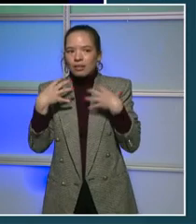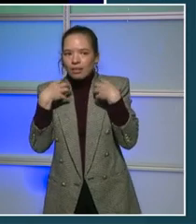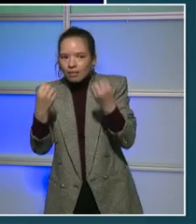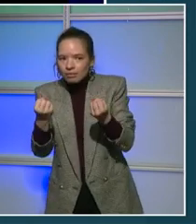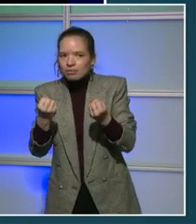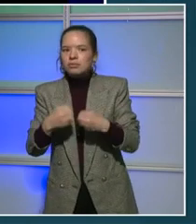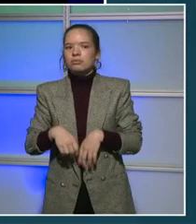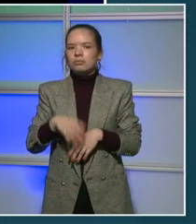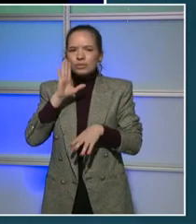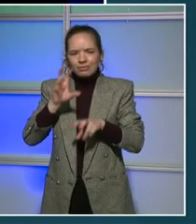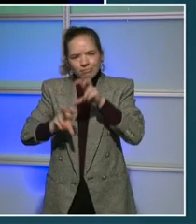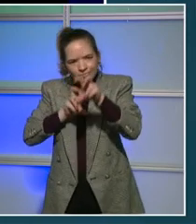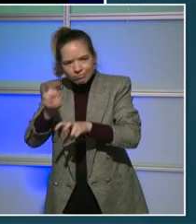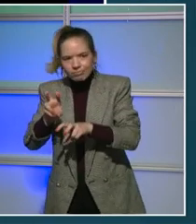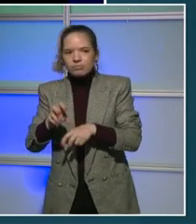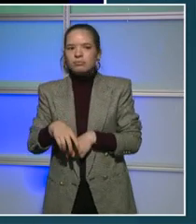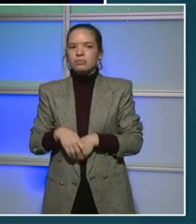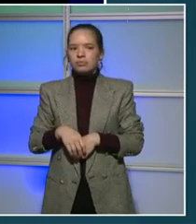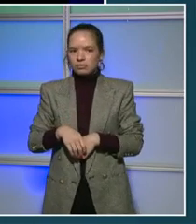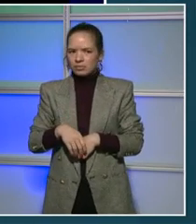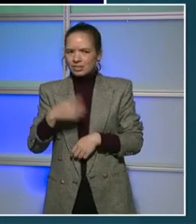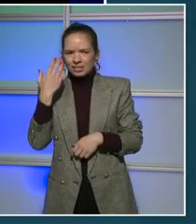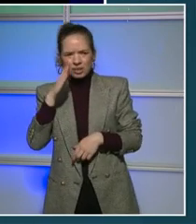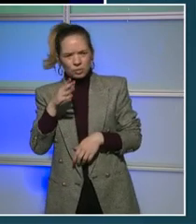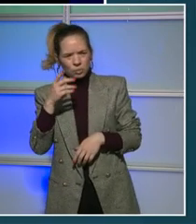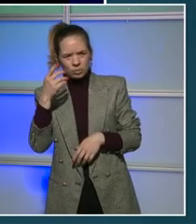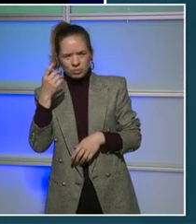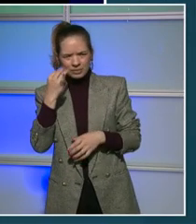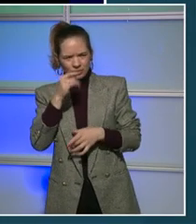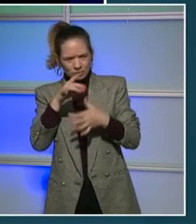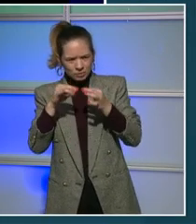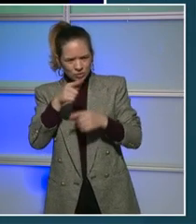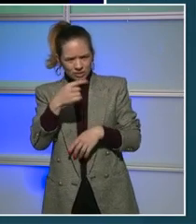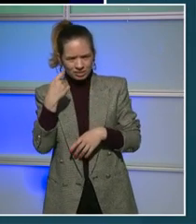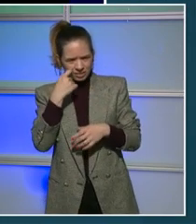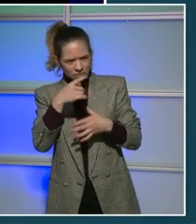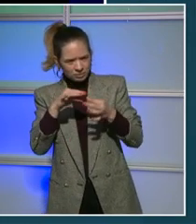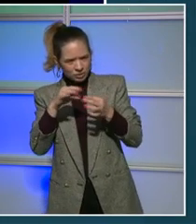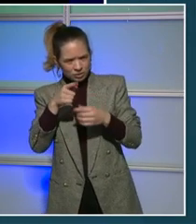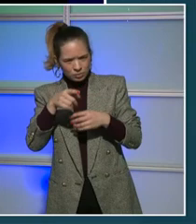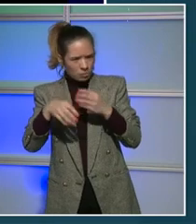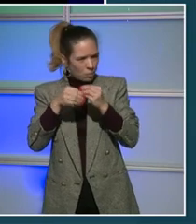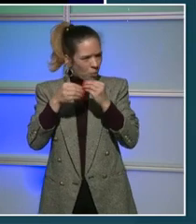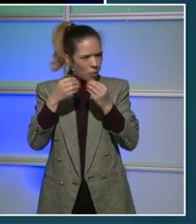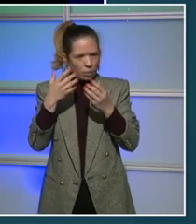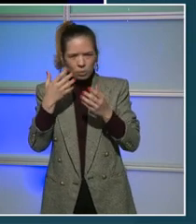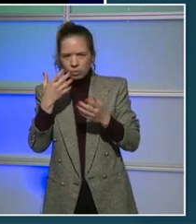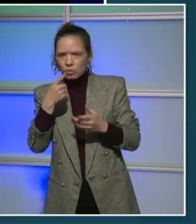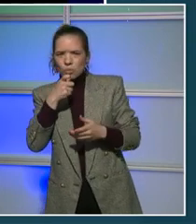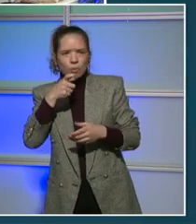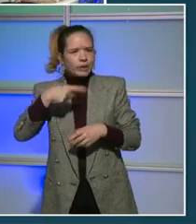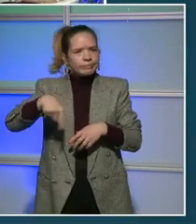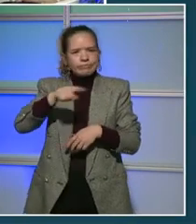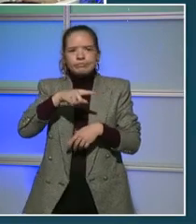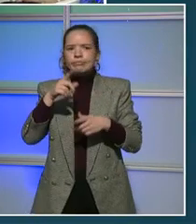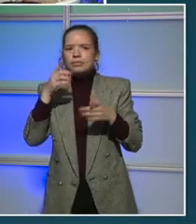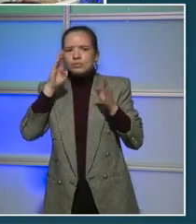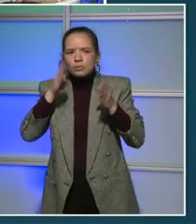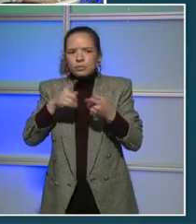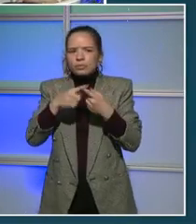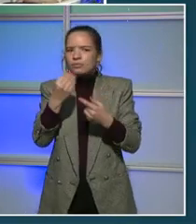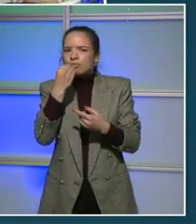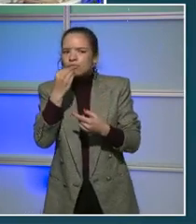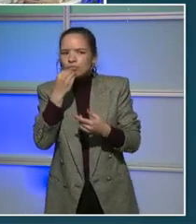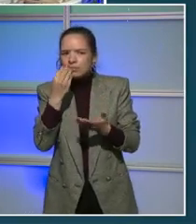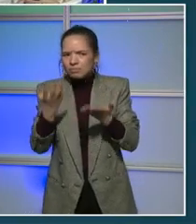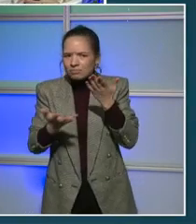say about the pipeline for educators that are focused on food and wellness. Yeah, thank you very